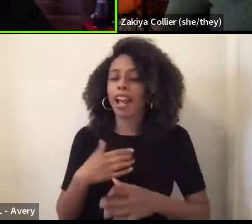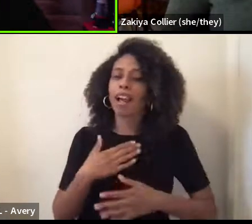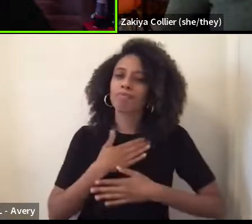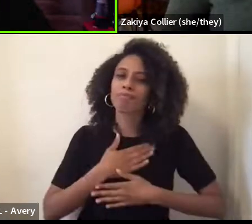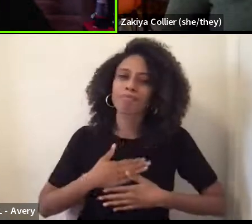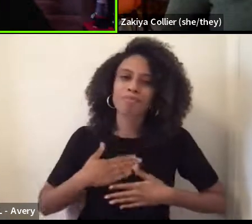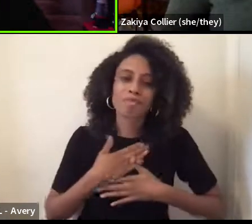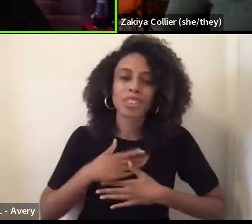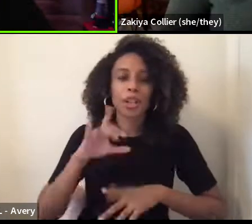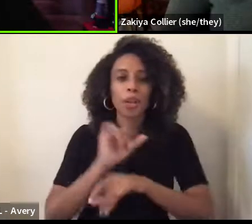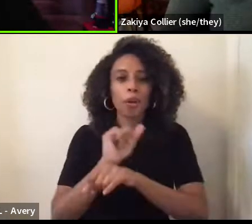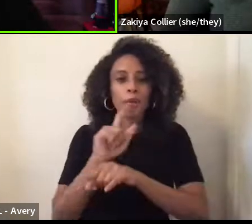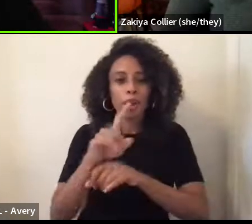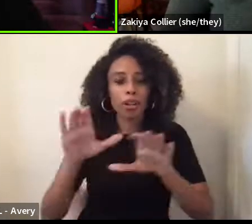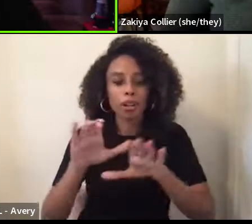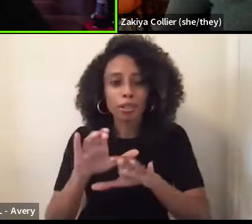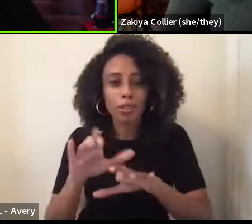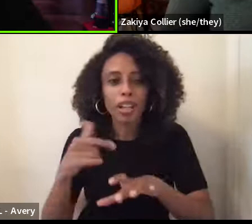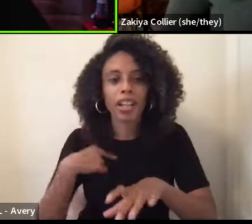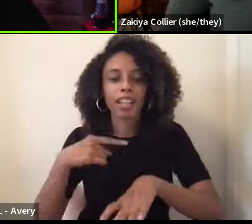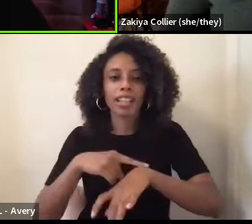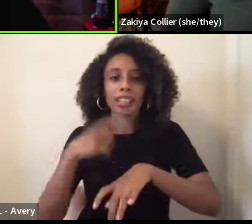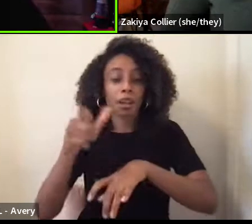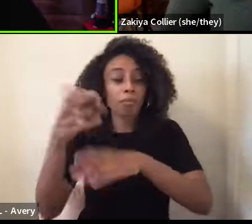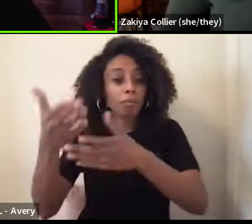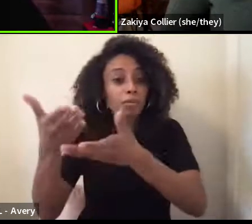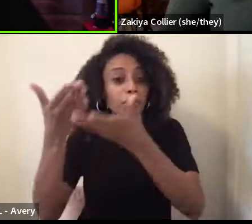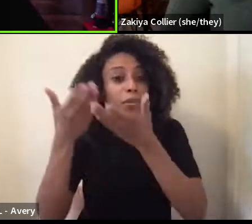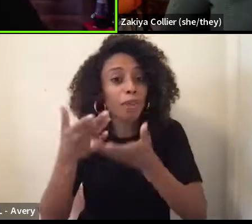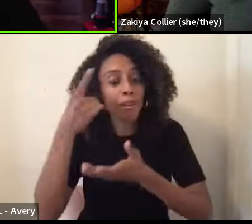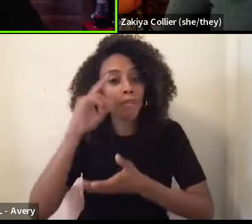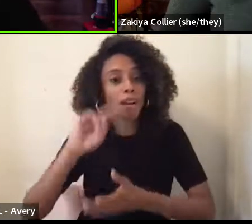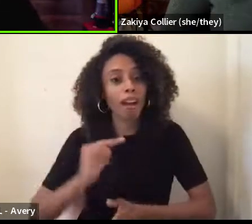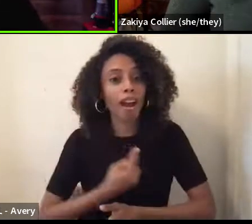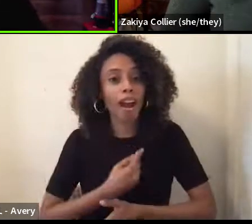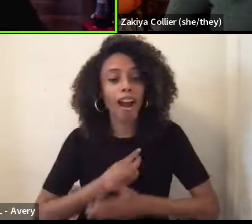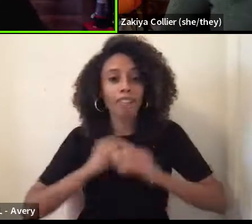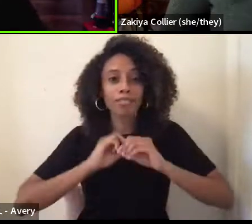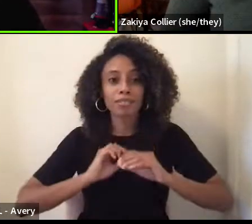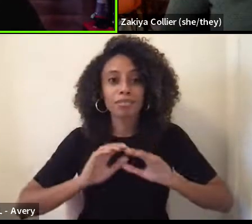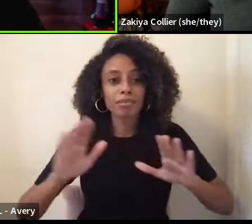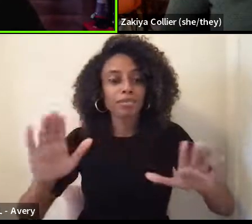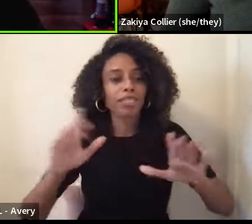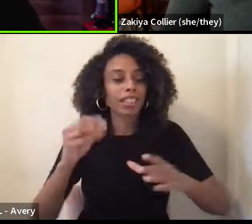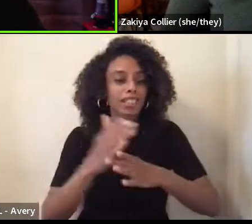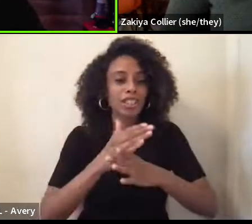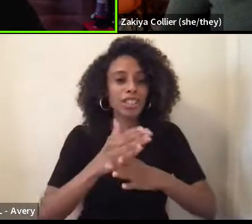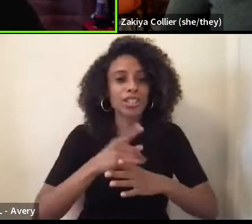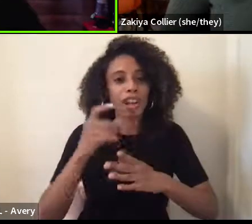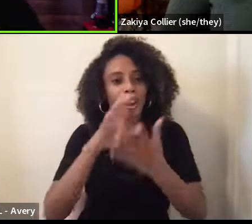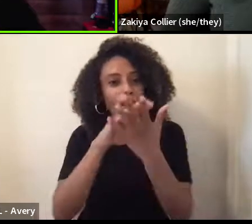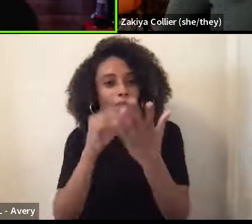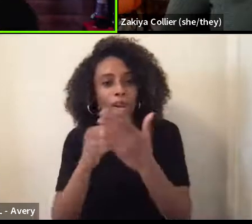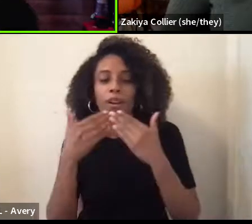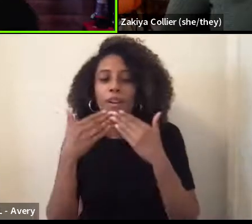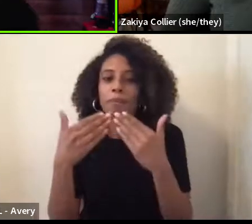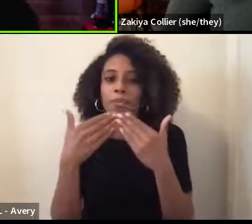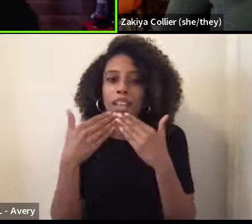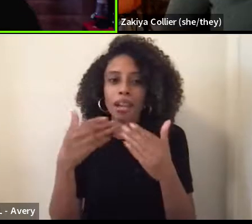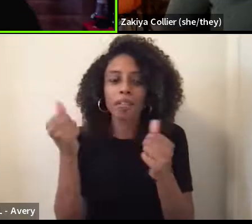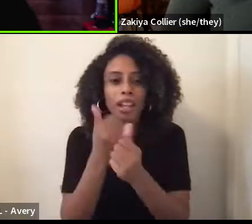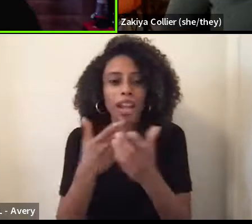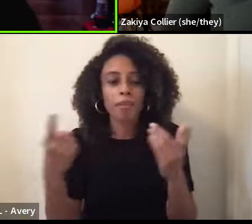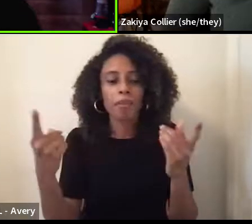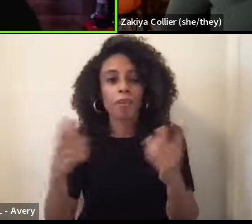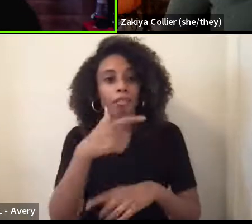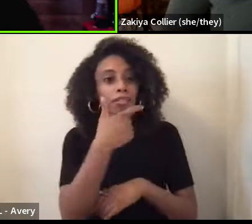work that you do. And at the time that you provided for us to share and to learn, and I'm thankful that everyone tuned